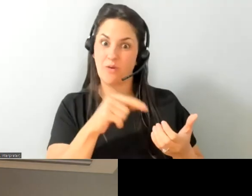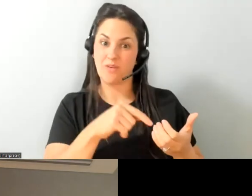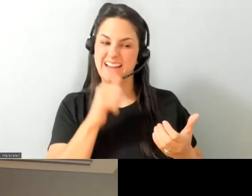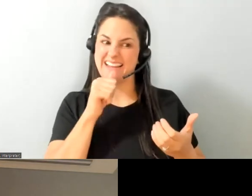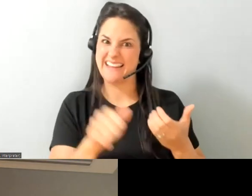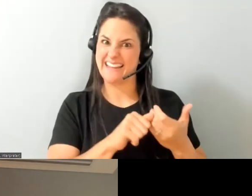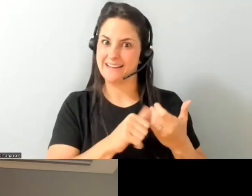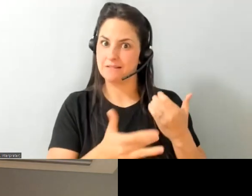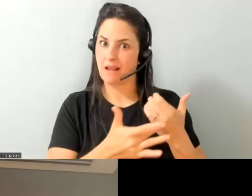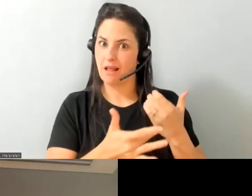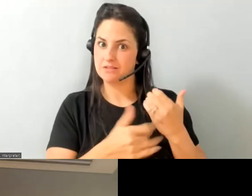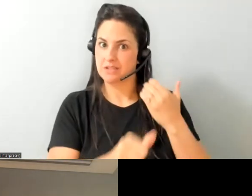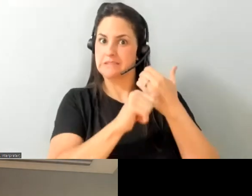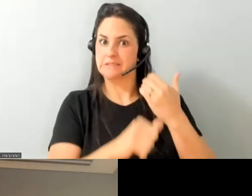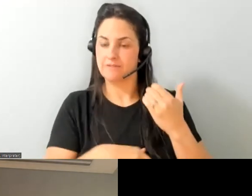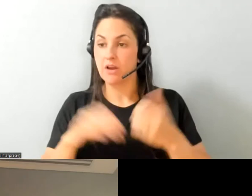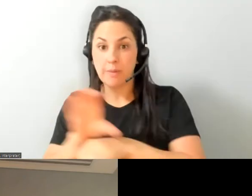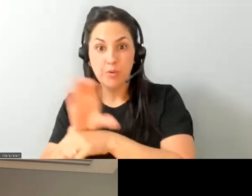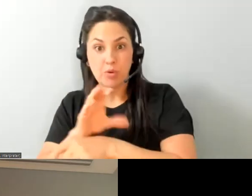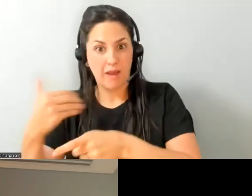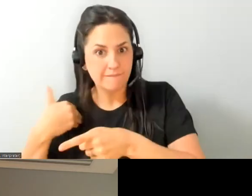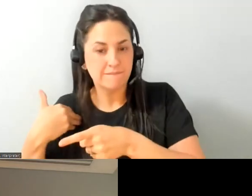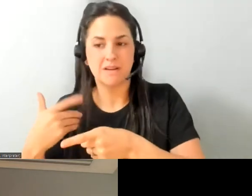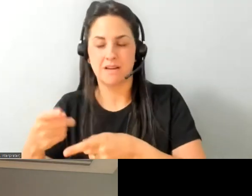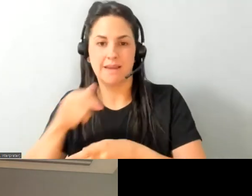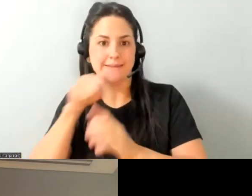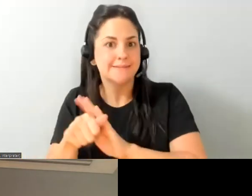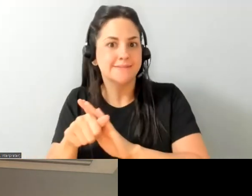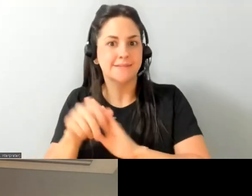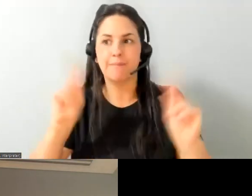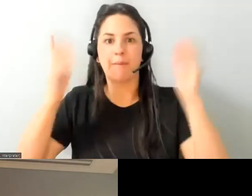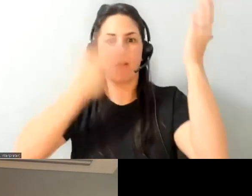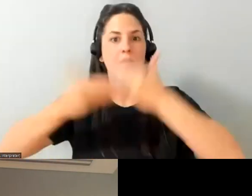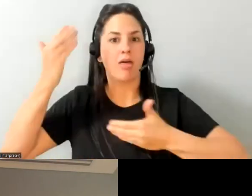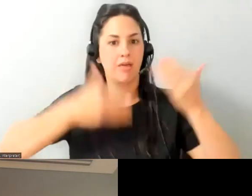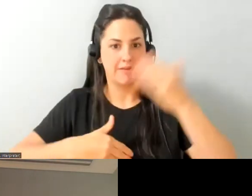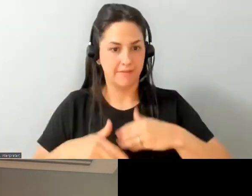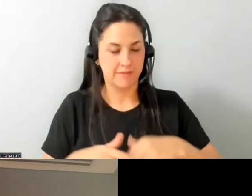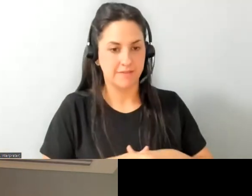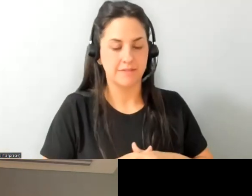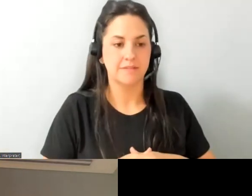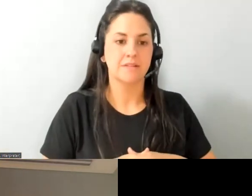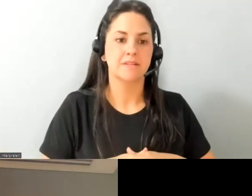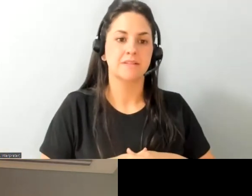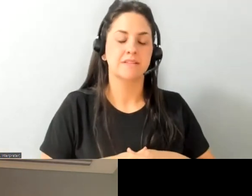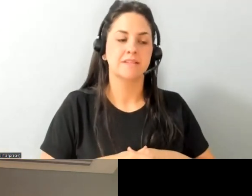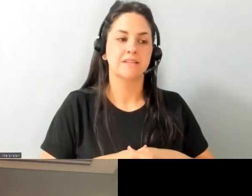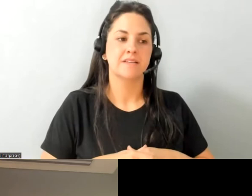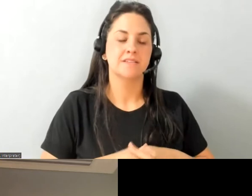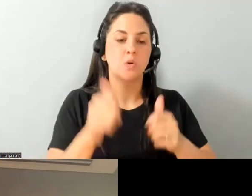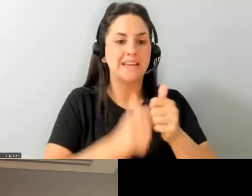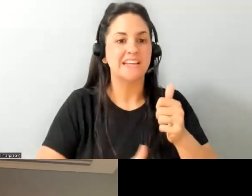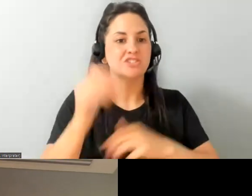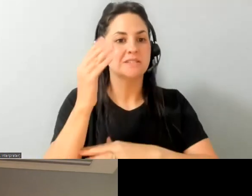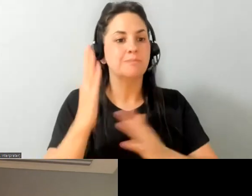your your computer and so on so really i just would like to uh just with each of our speakers and once